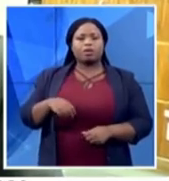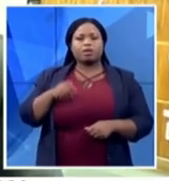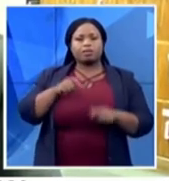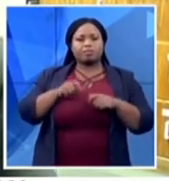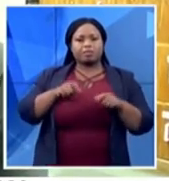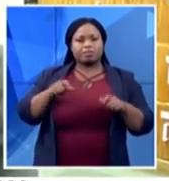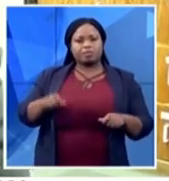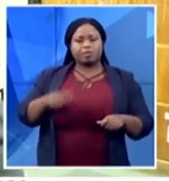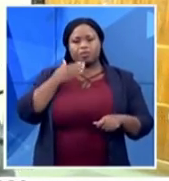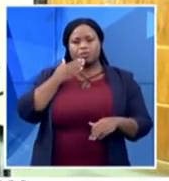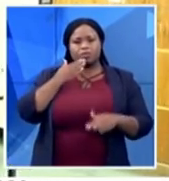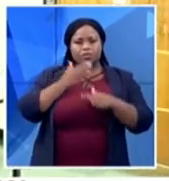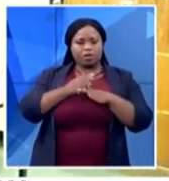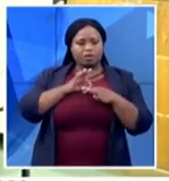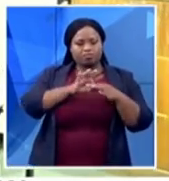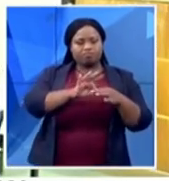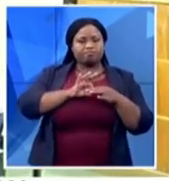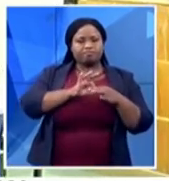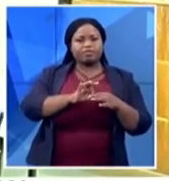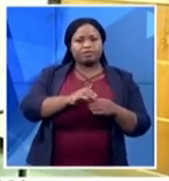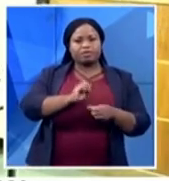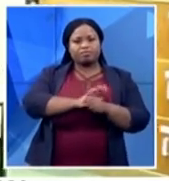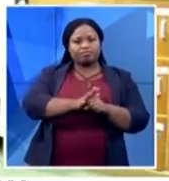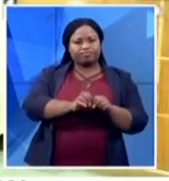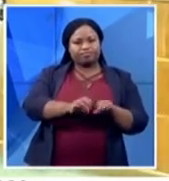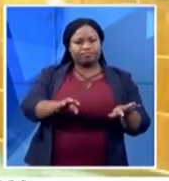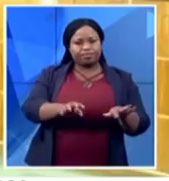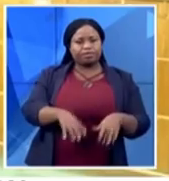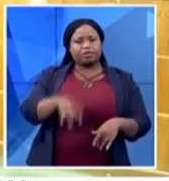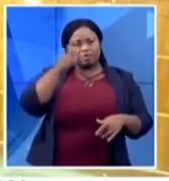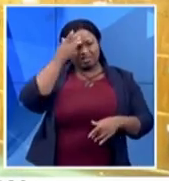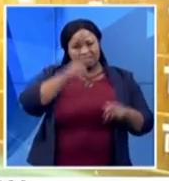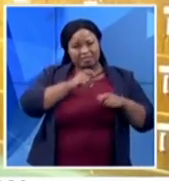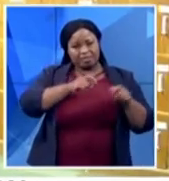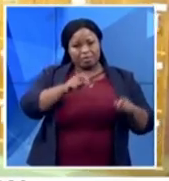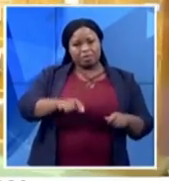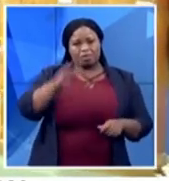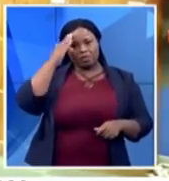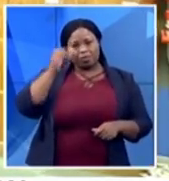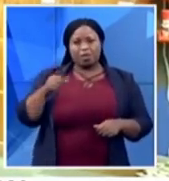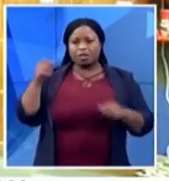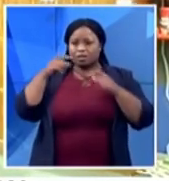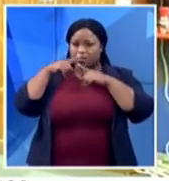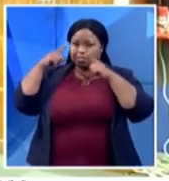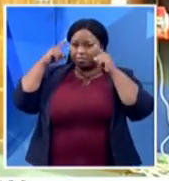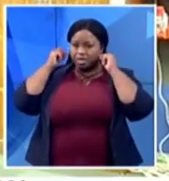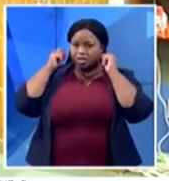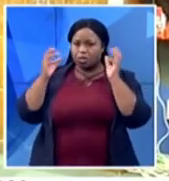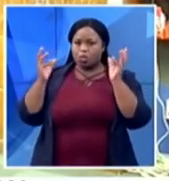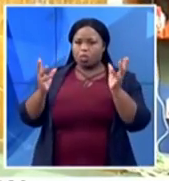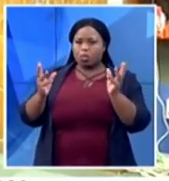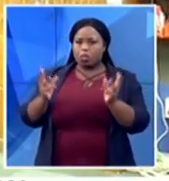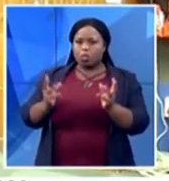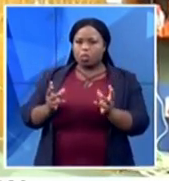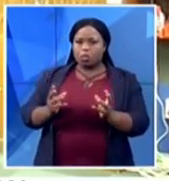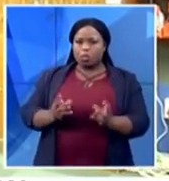is a shortage of facial masks that the health community is facing as the spread of coronavirus increases not only